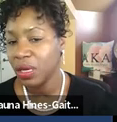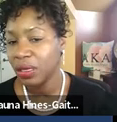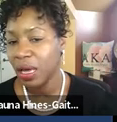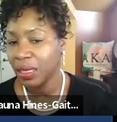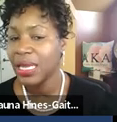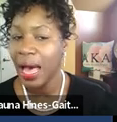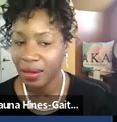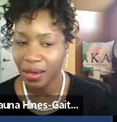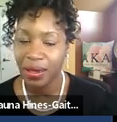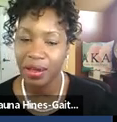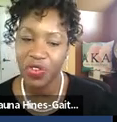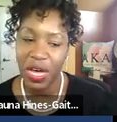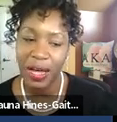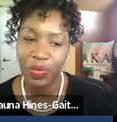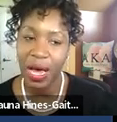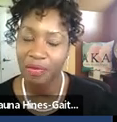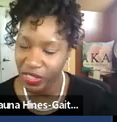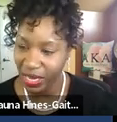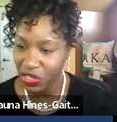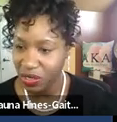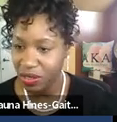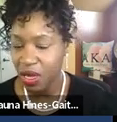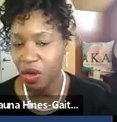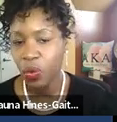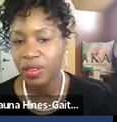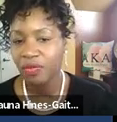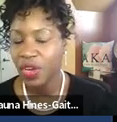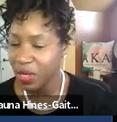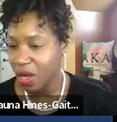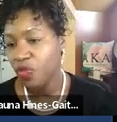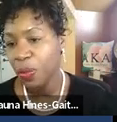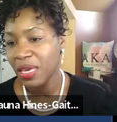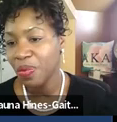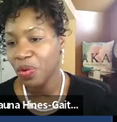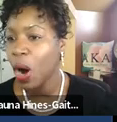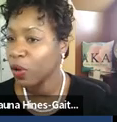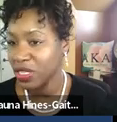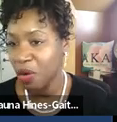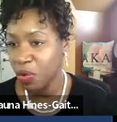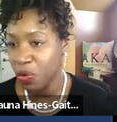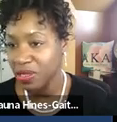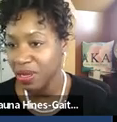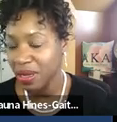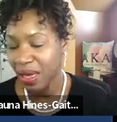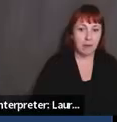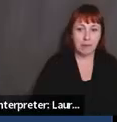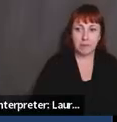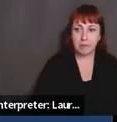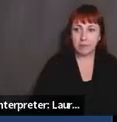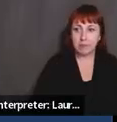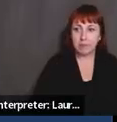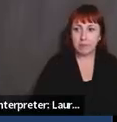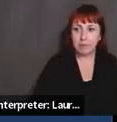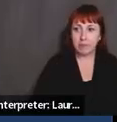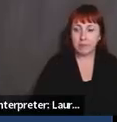I'm doing a lot of, um, conversations with very thoughtful people who I want to see on boards. And so